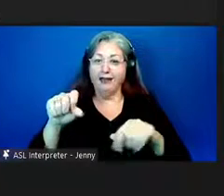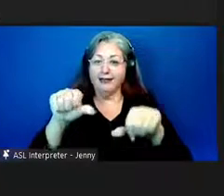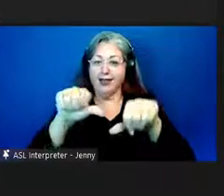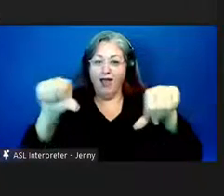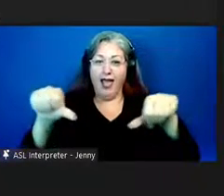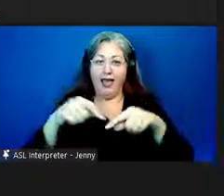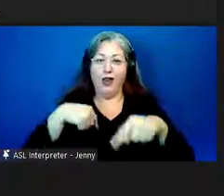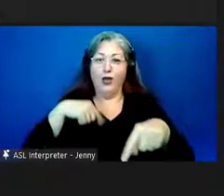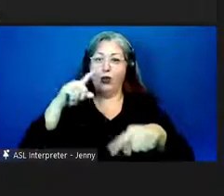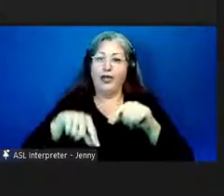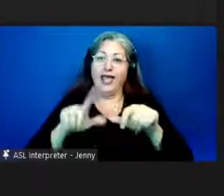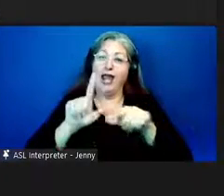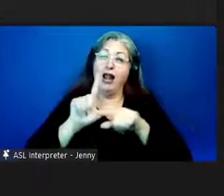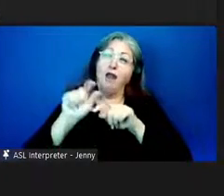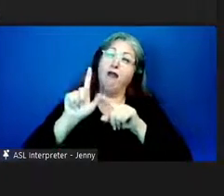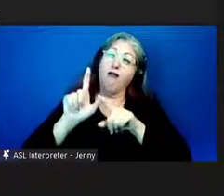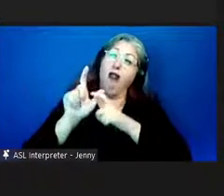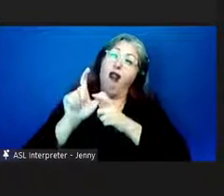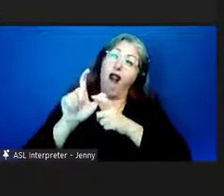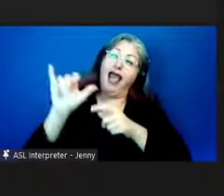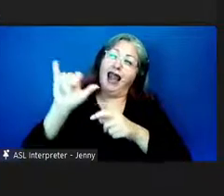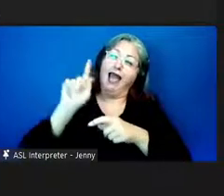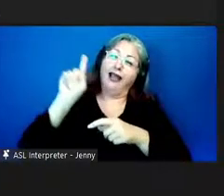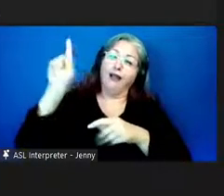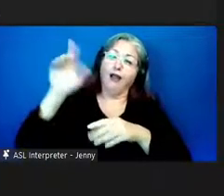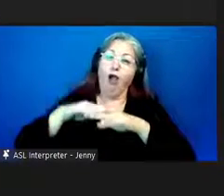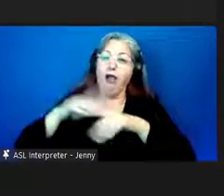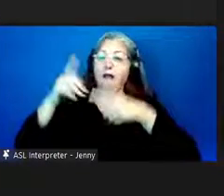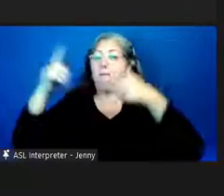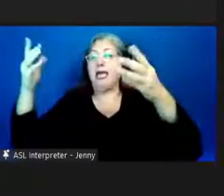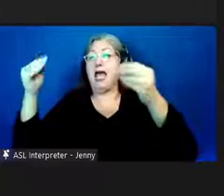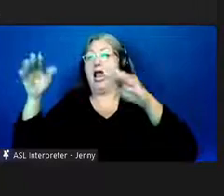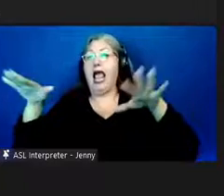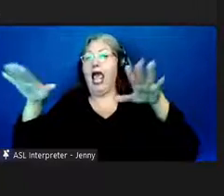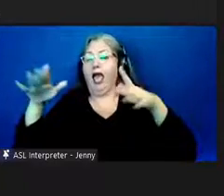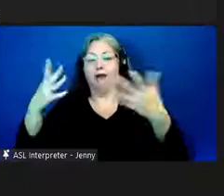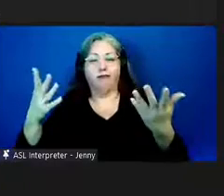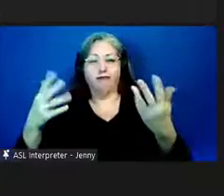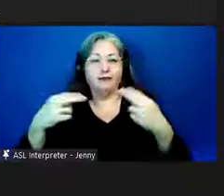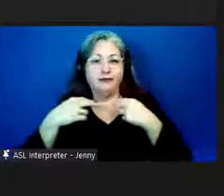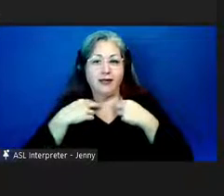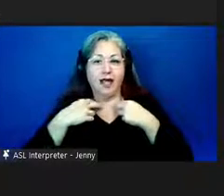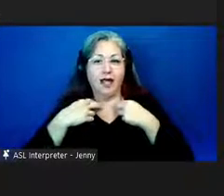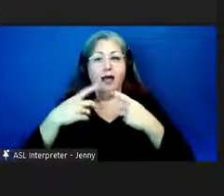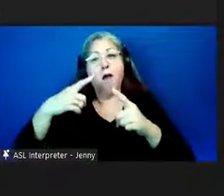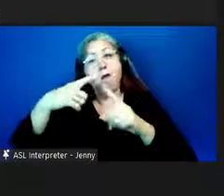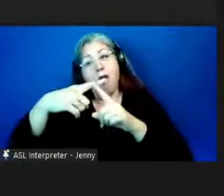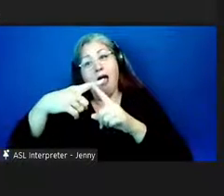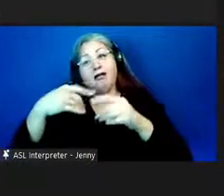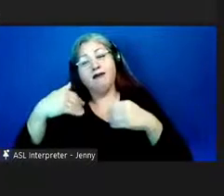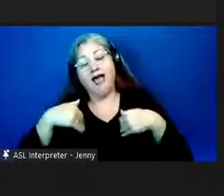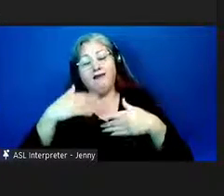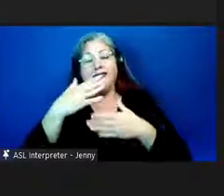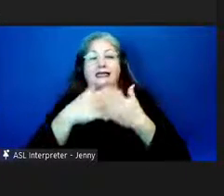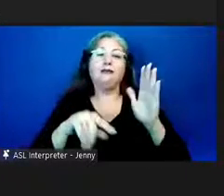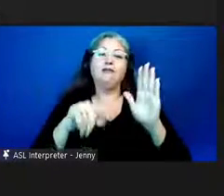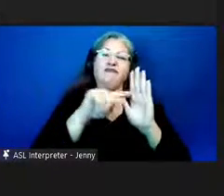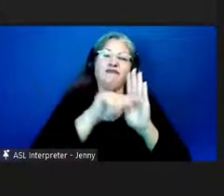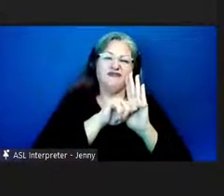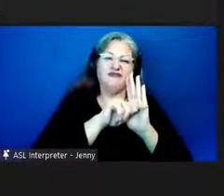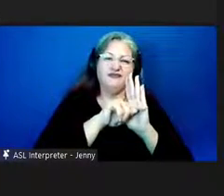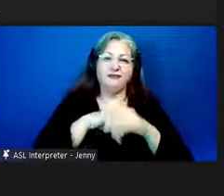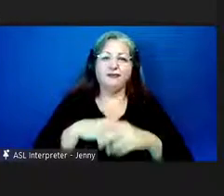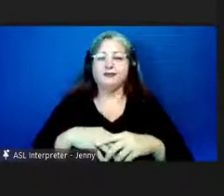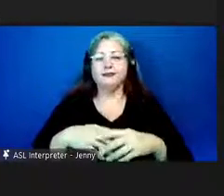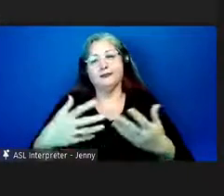don't go on and on and on like on continents so in a way it was good in a way it may not be good but